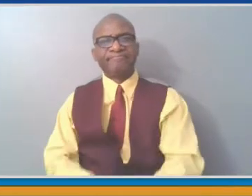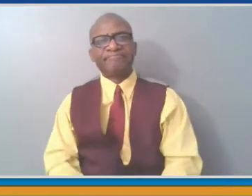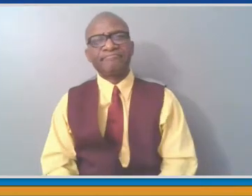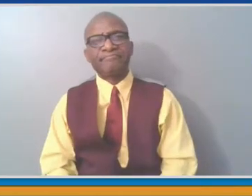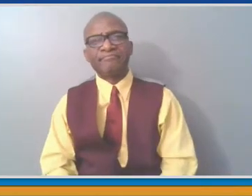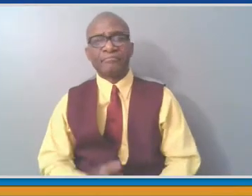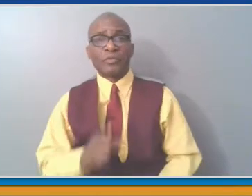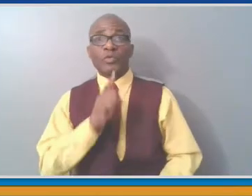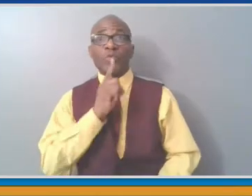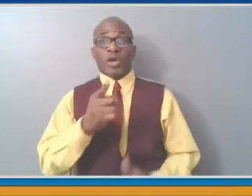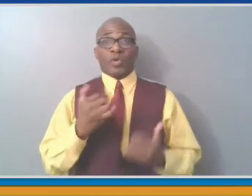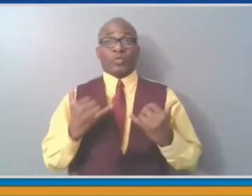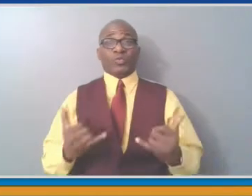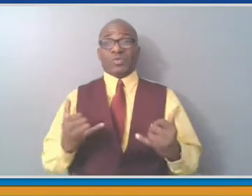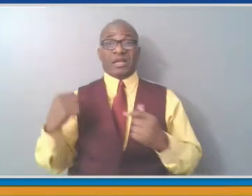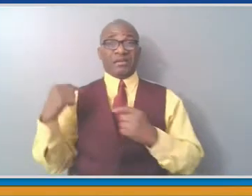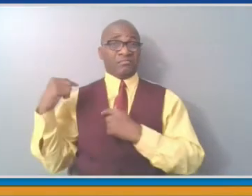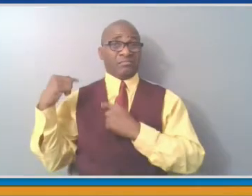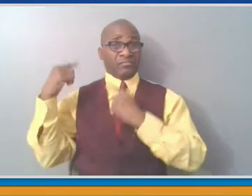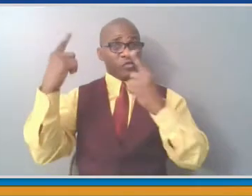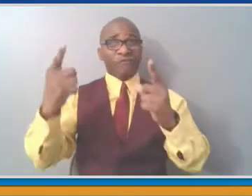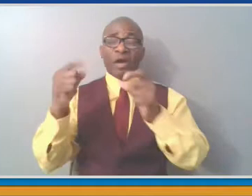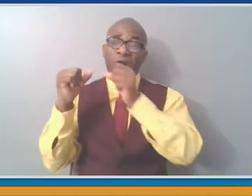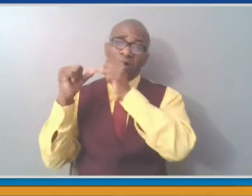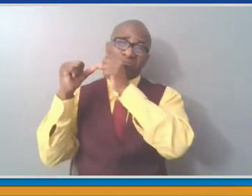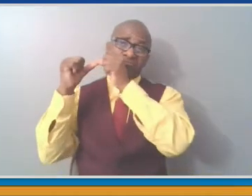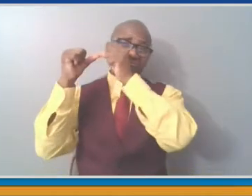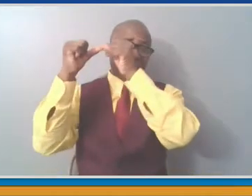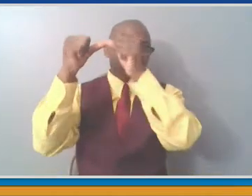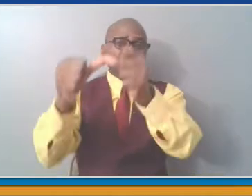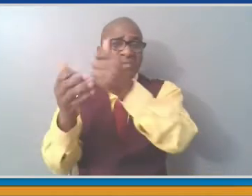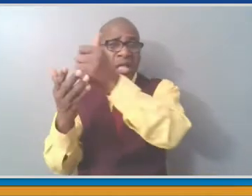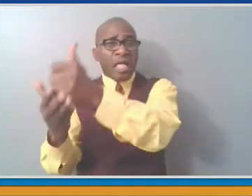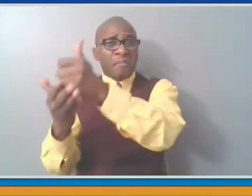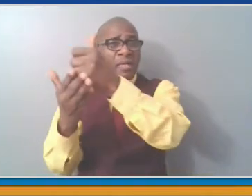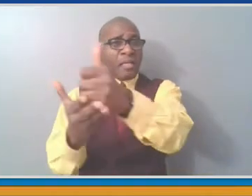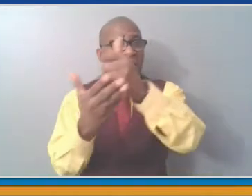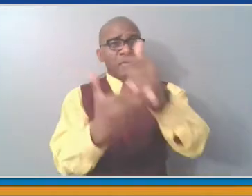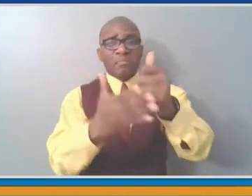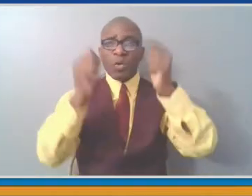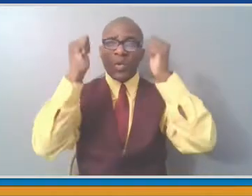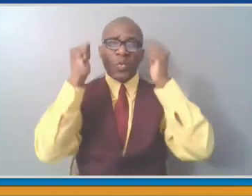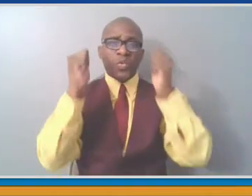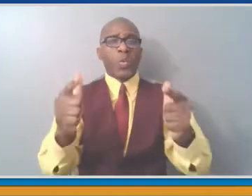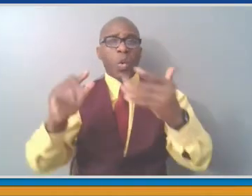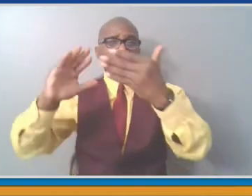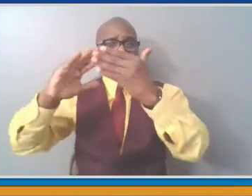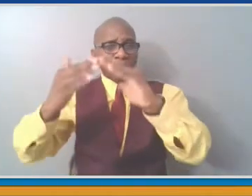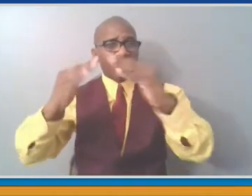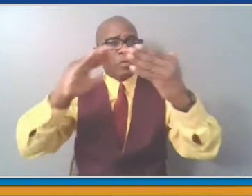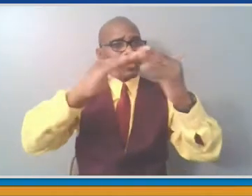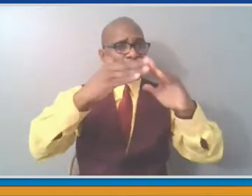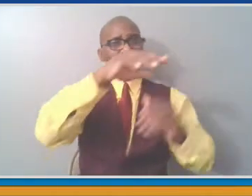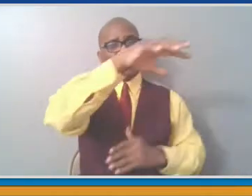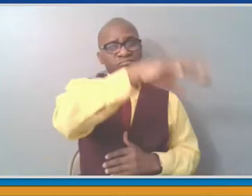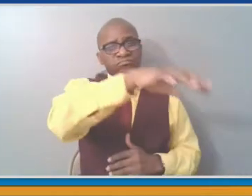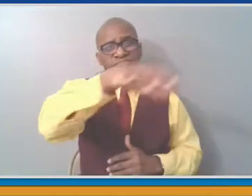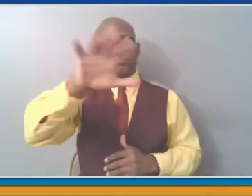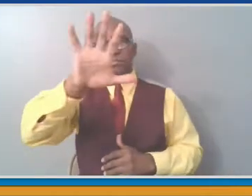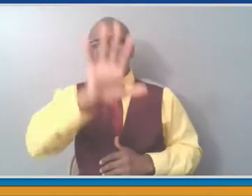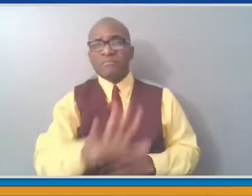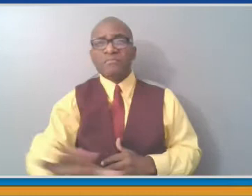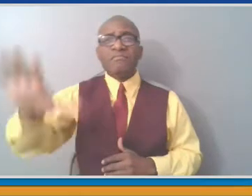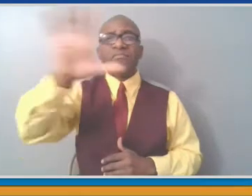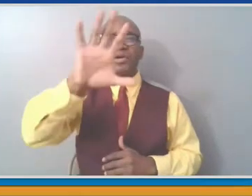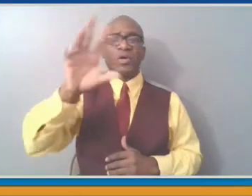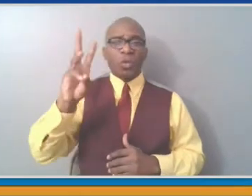every corner of the county and in this place, the second largest city in the county, New Rochelle, and their population. So I'd like to ask